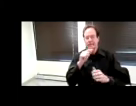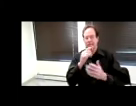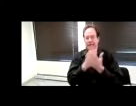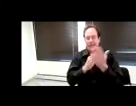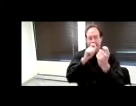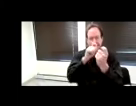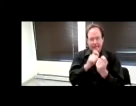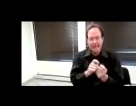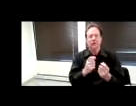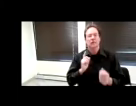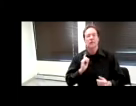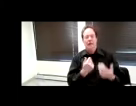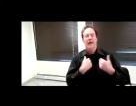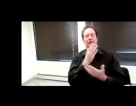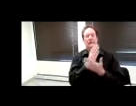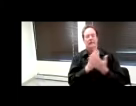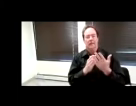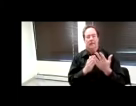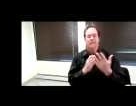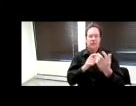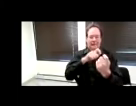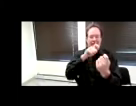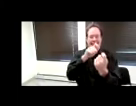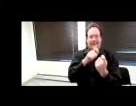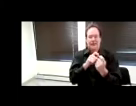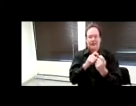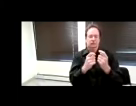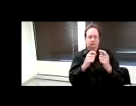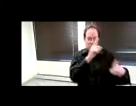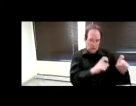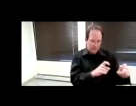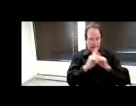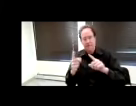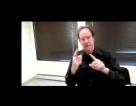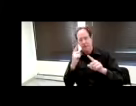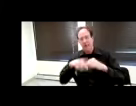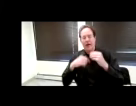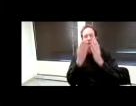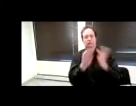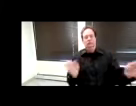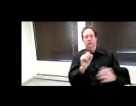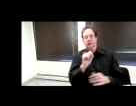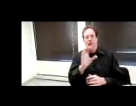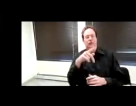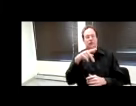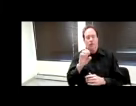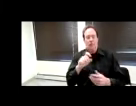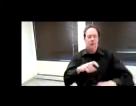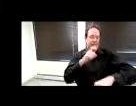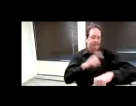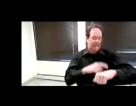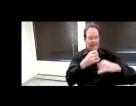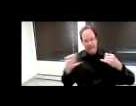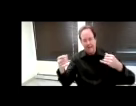some pretty detailed questions and answers about scope, timeline, the captioning standards and technical